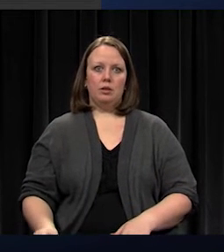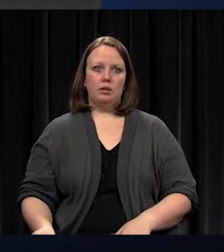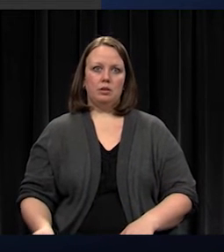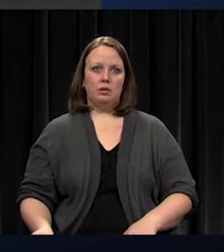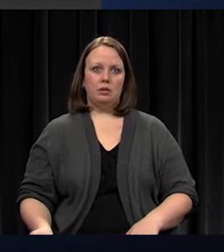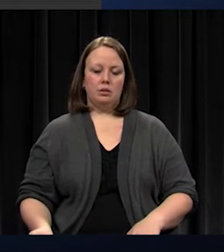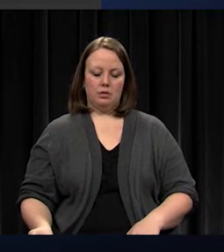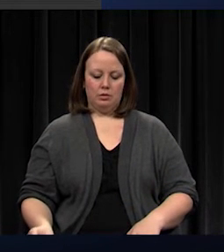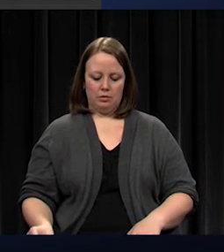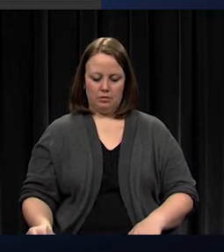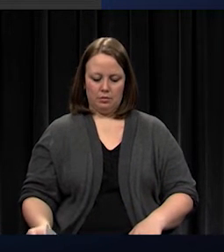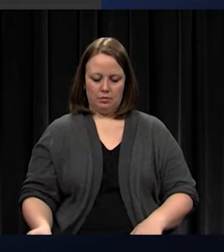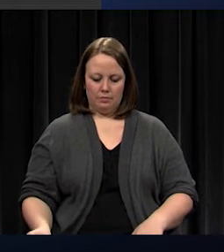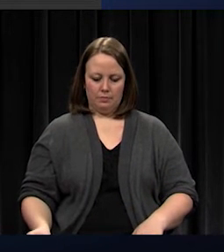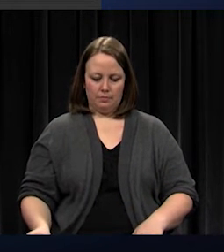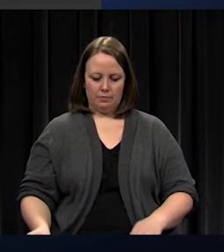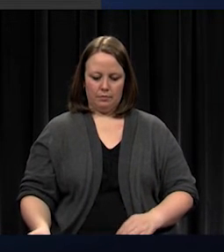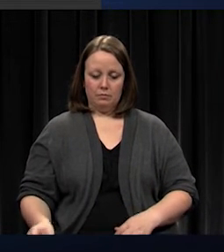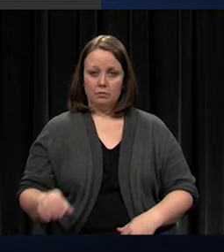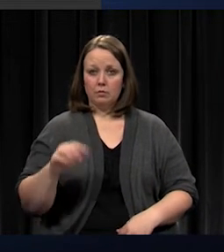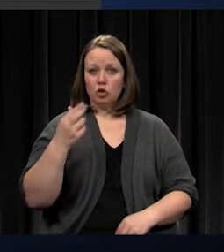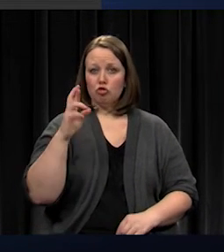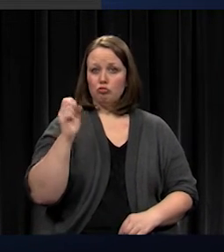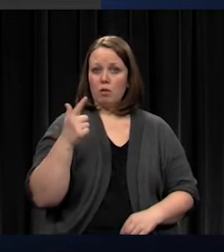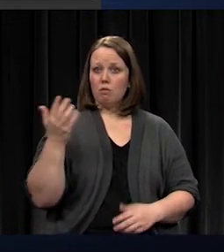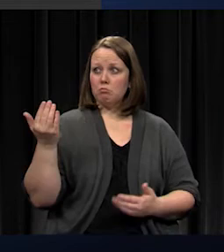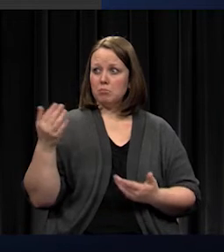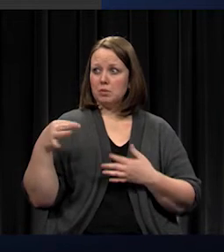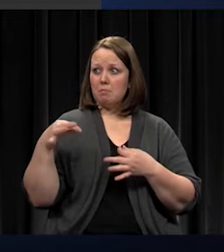Greg, you want to kind of walk us through these a little bit, please?